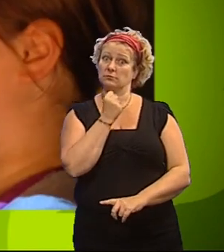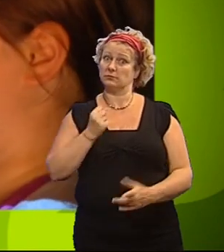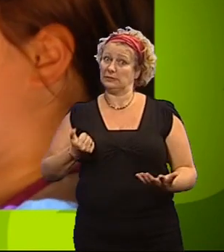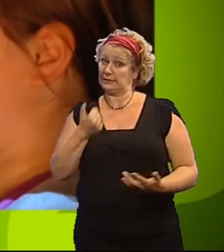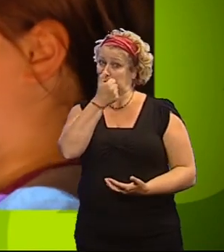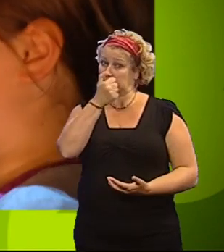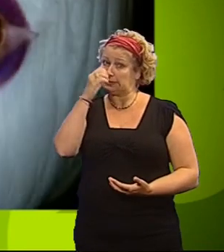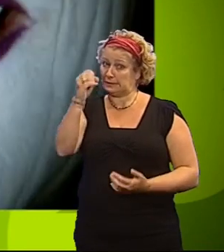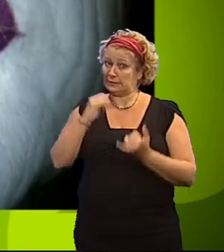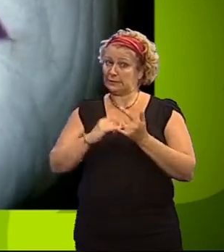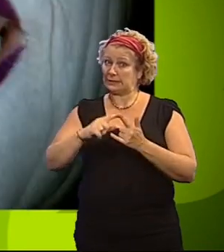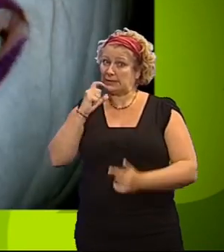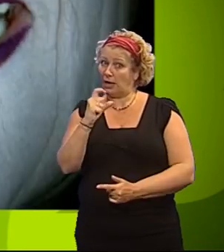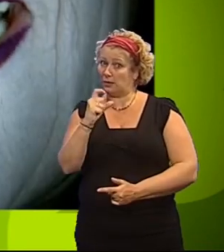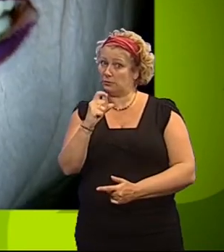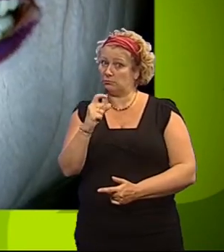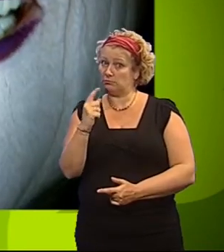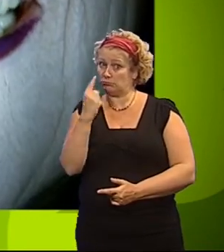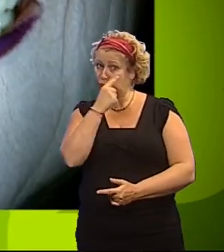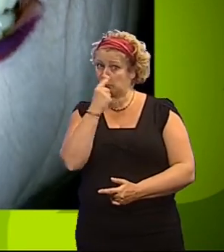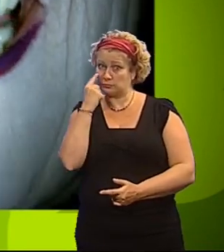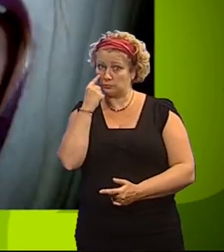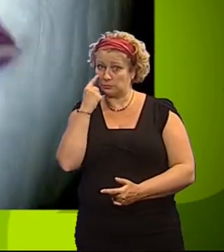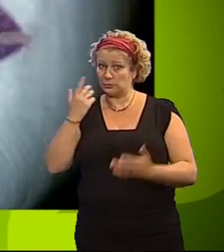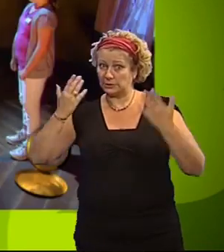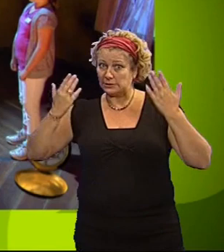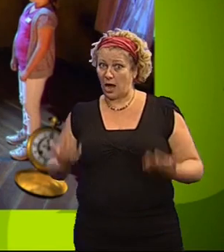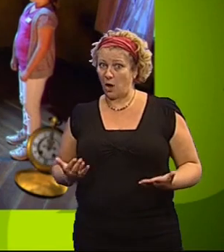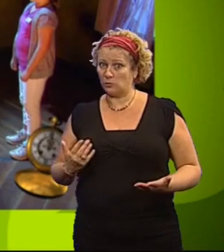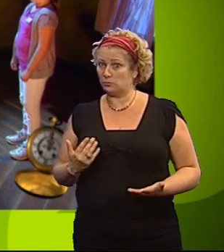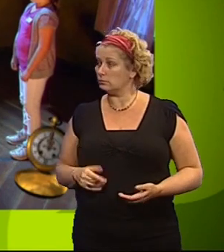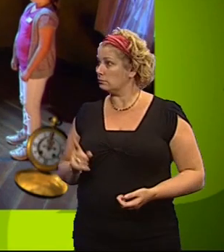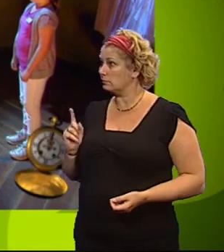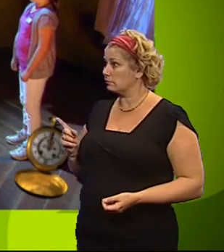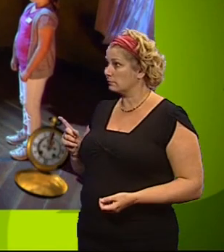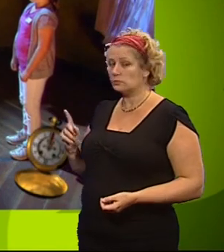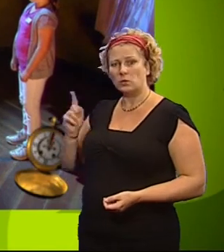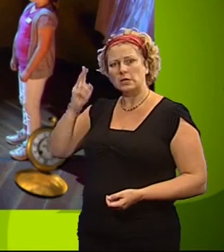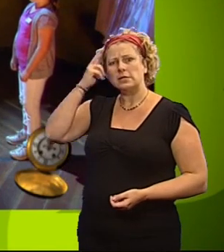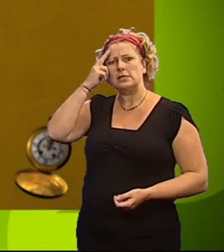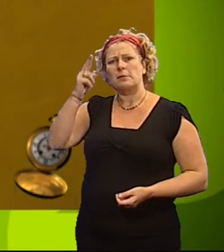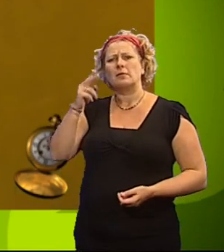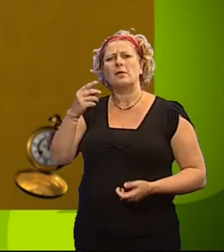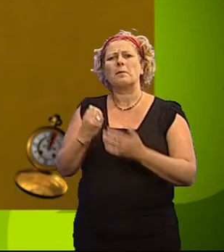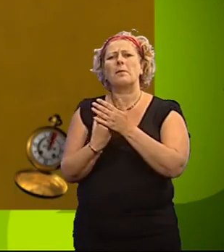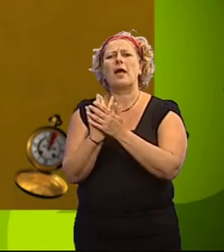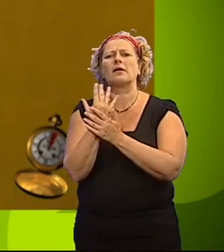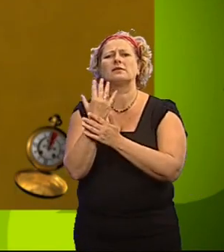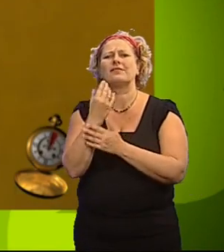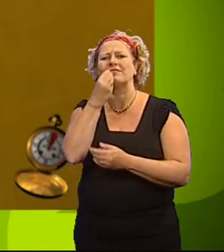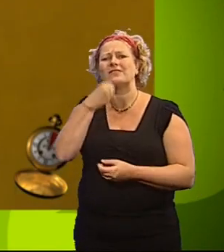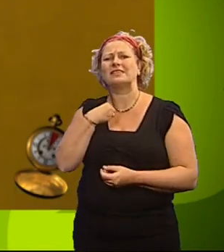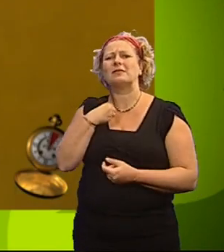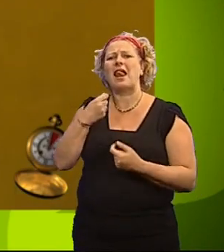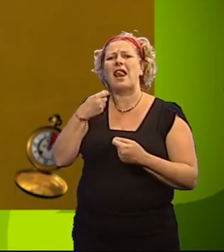yourself. Let the challenge begin. Now, Rene, what were the names of the two plants in Feed Me Lies?